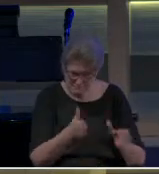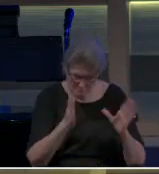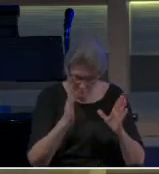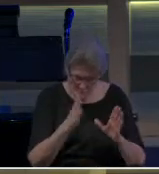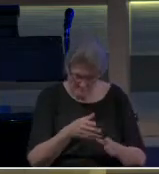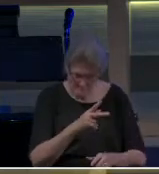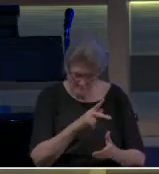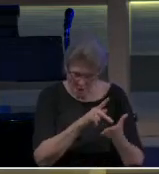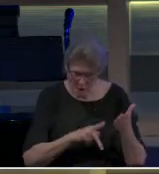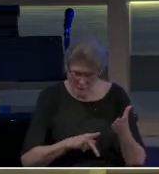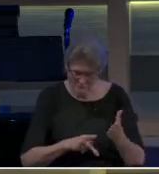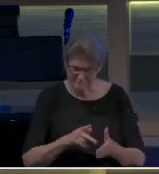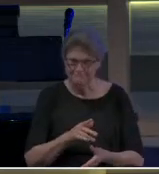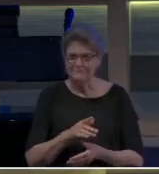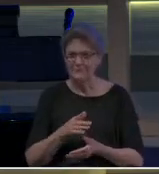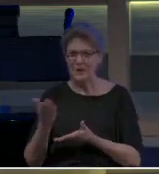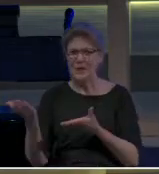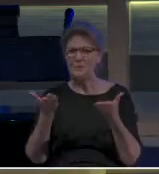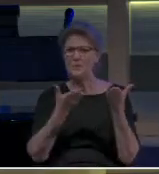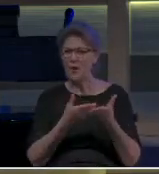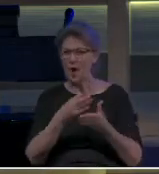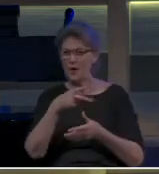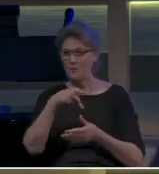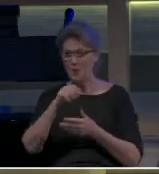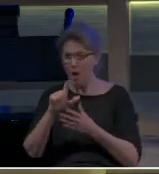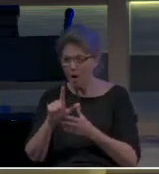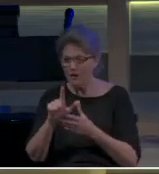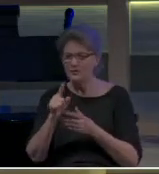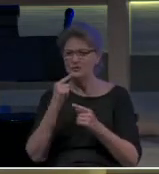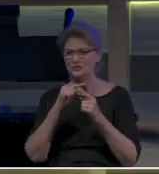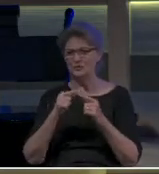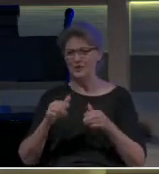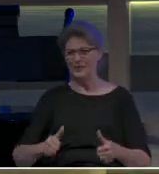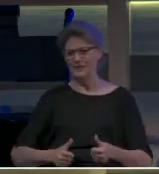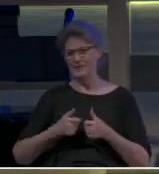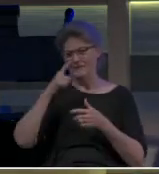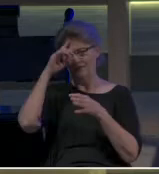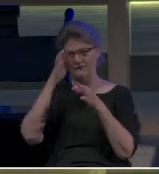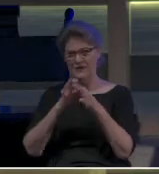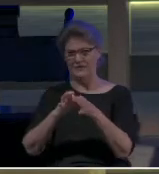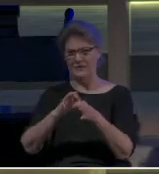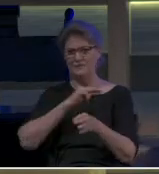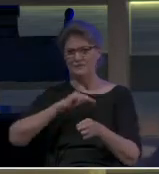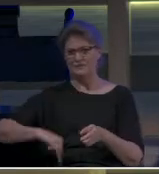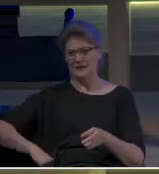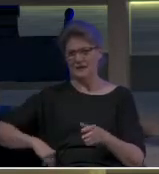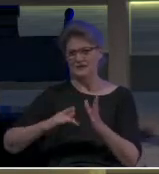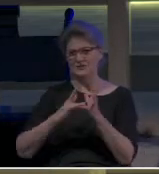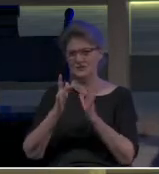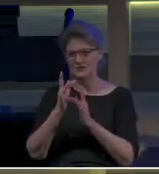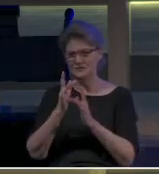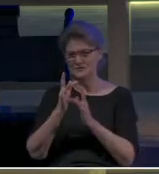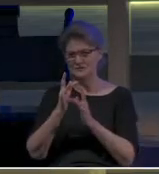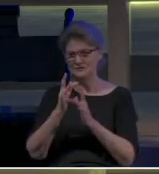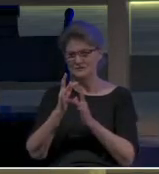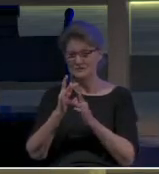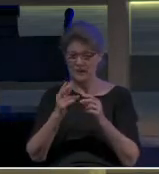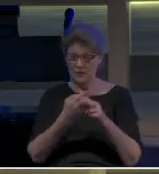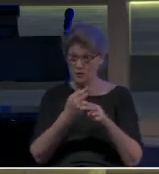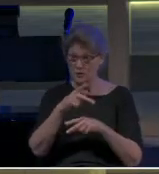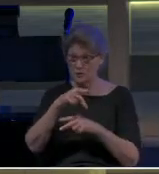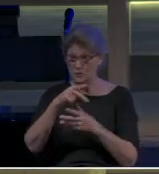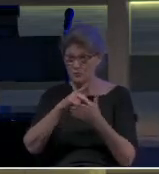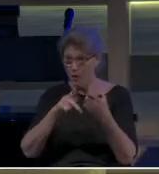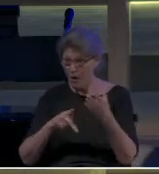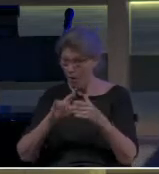Damascus and brought Paul to a living faith in the living Messiah. And then used Paul and used all of